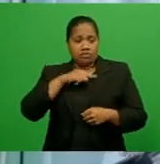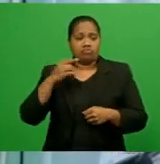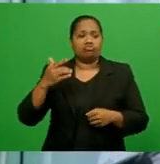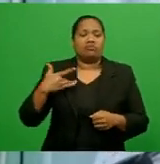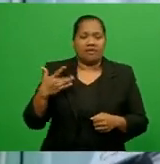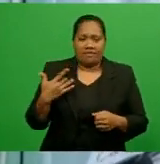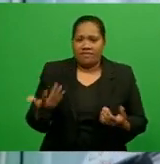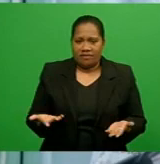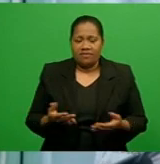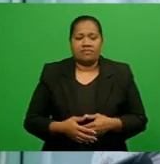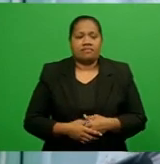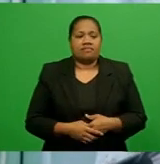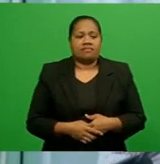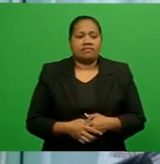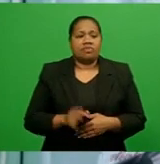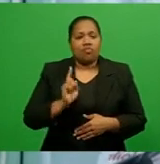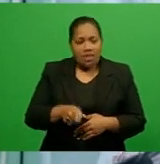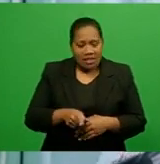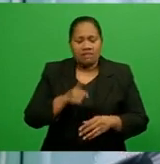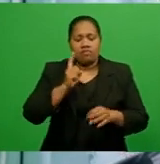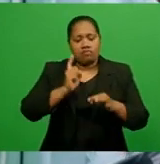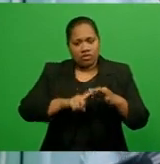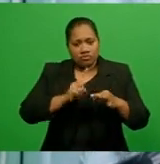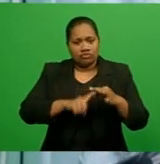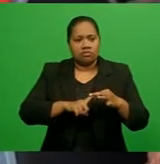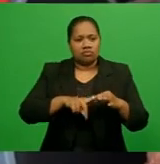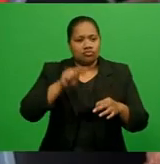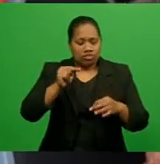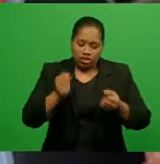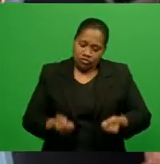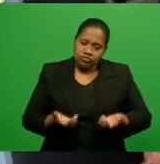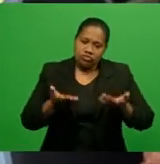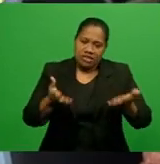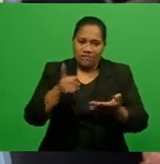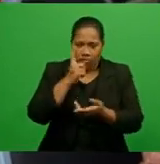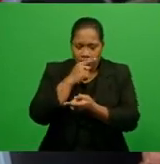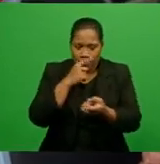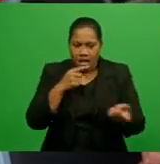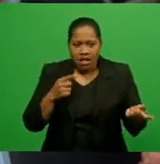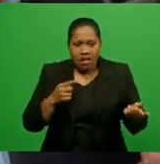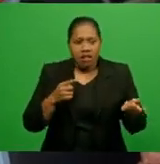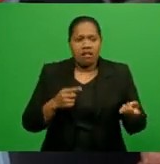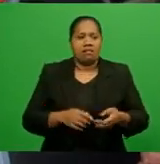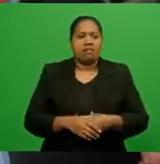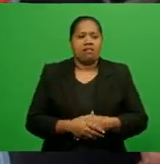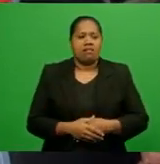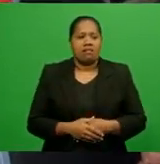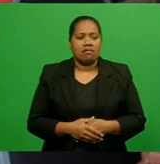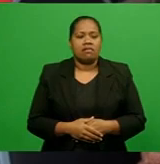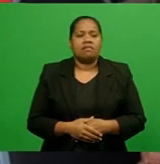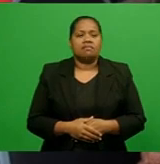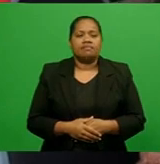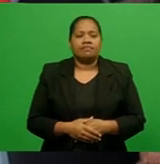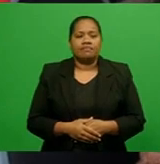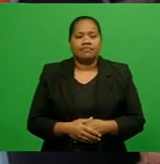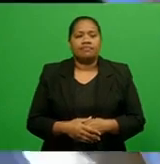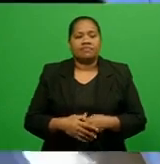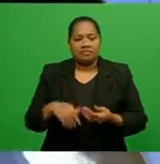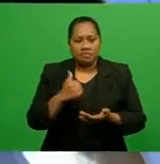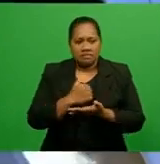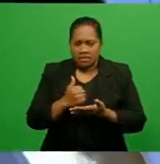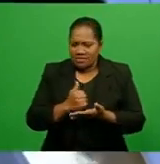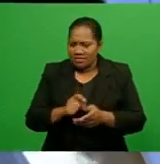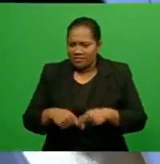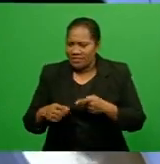to reach. That's the question that we need to start posing to the public. Dr. Fong says the increasing number of such lifestyle diseases